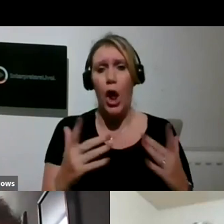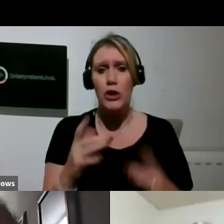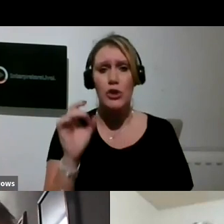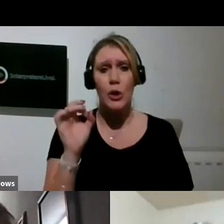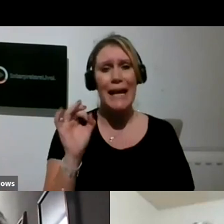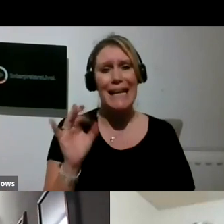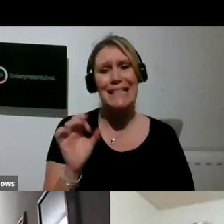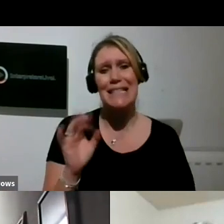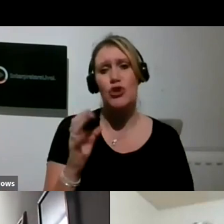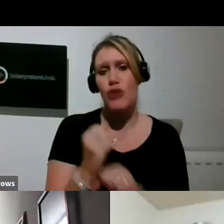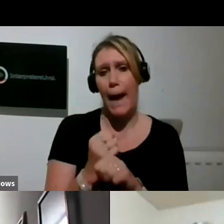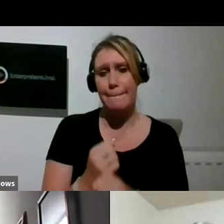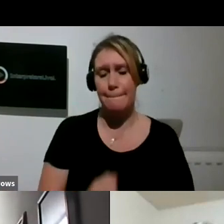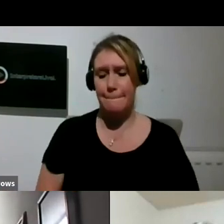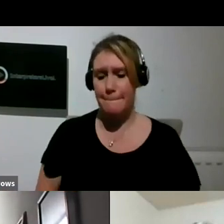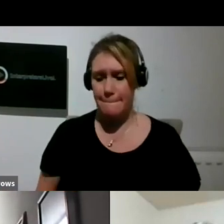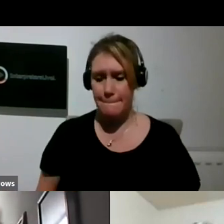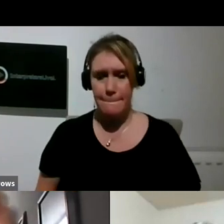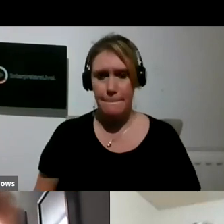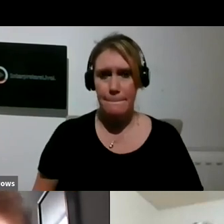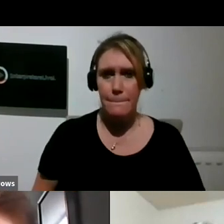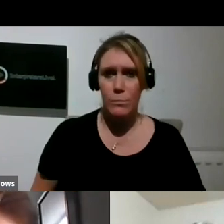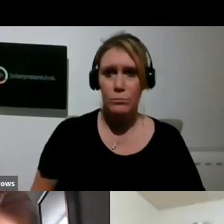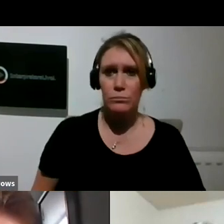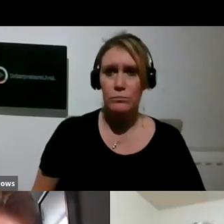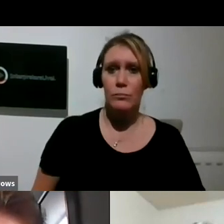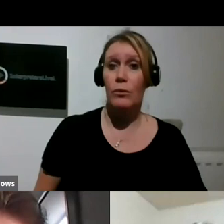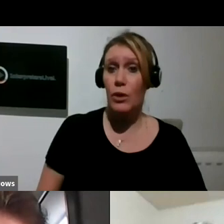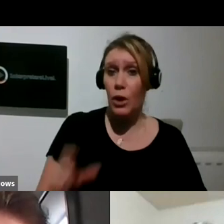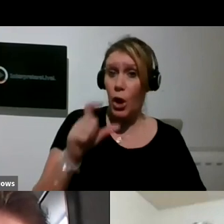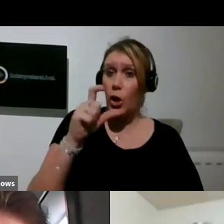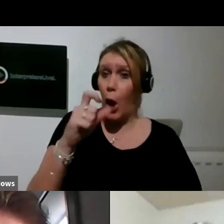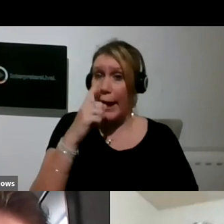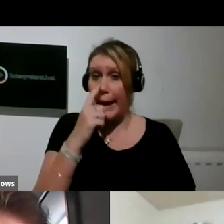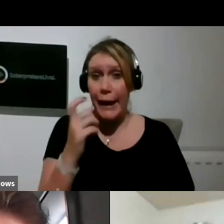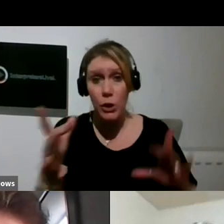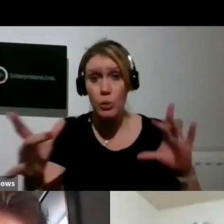Gosh. Colin, are you able to join us again?